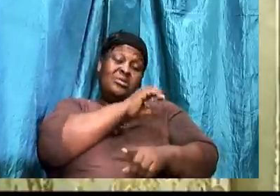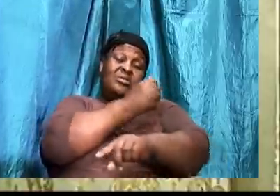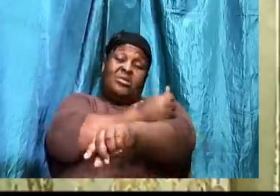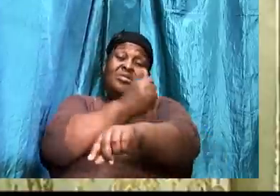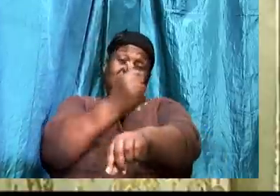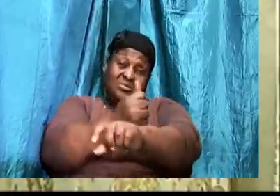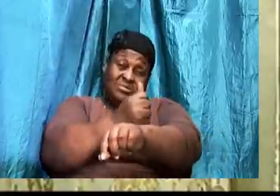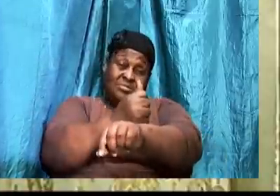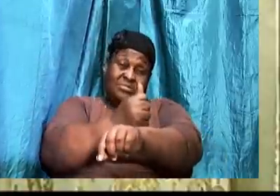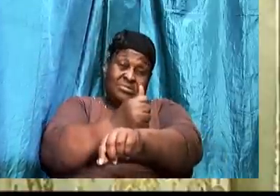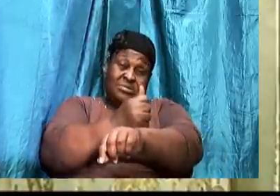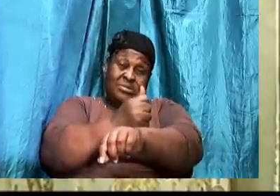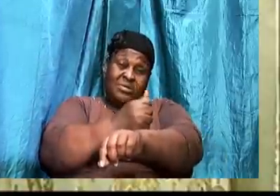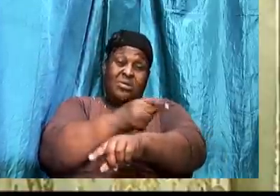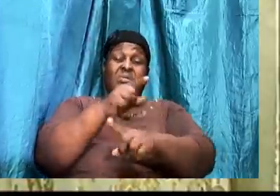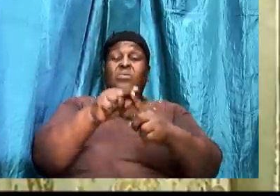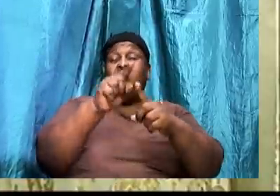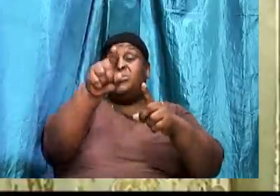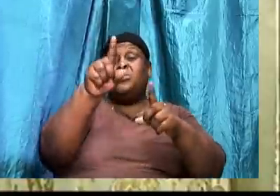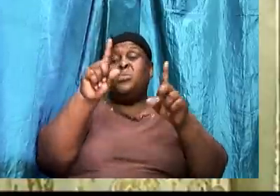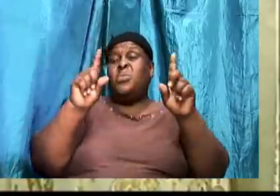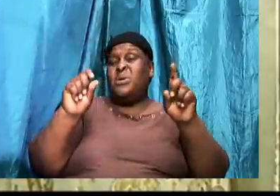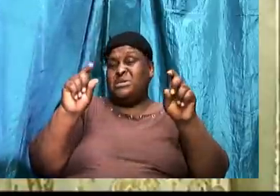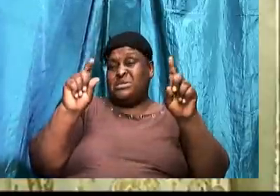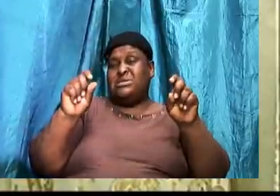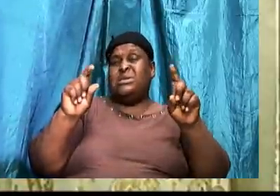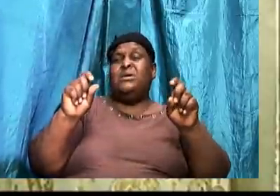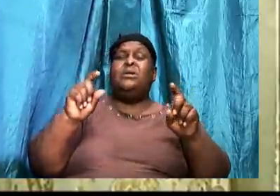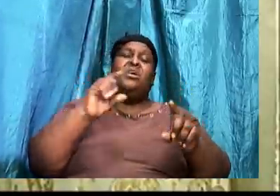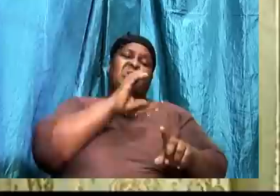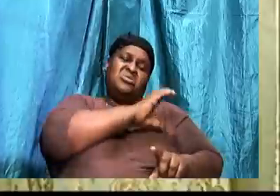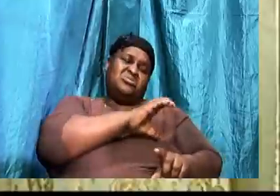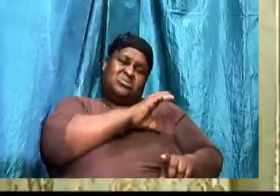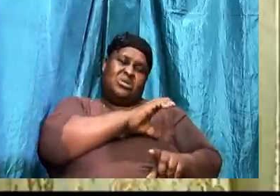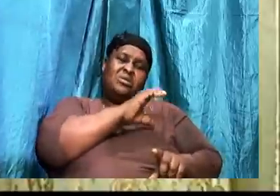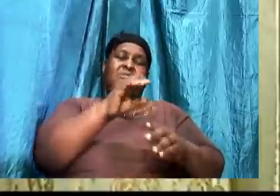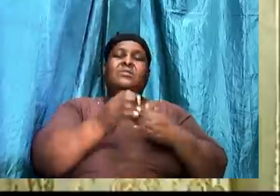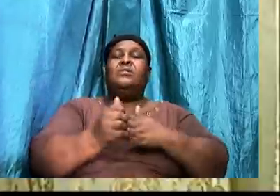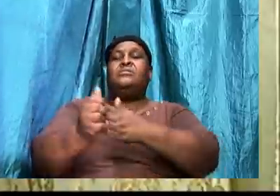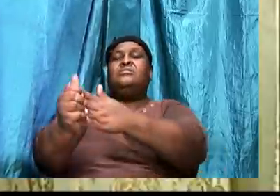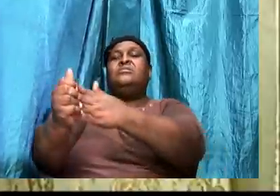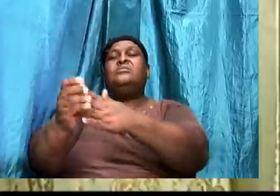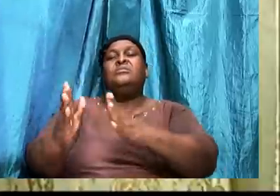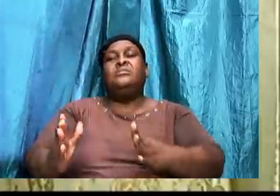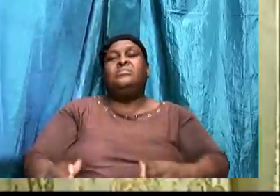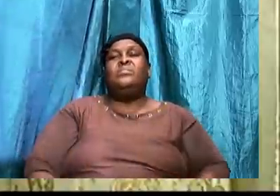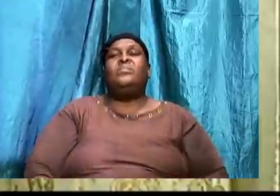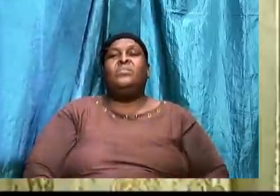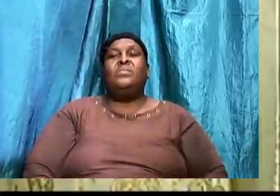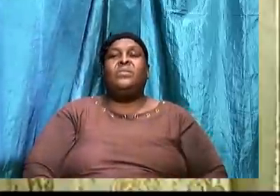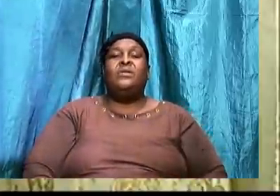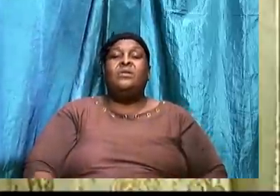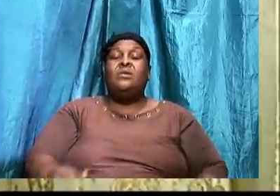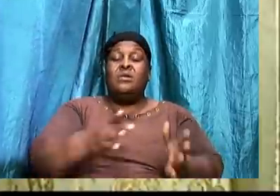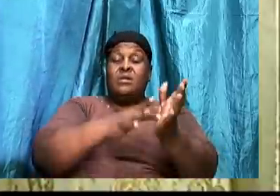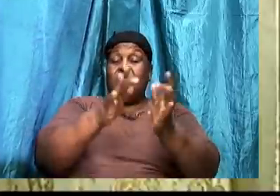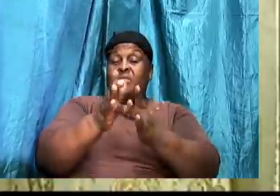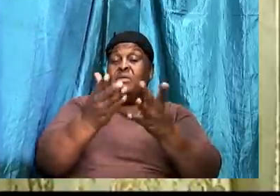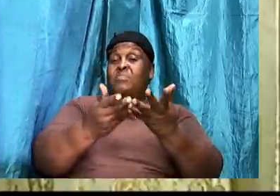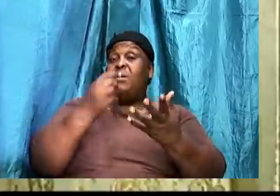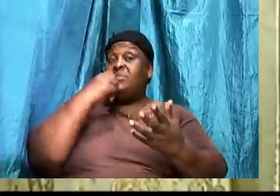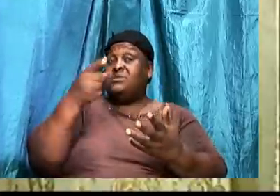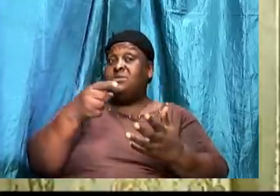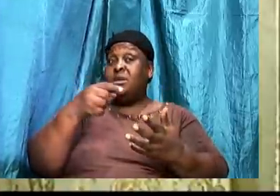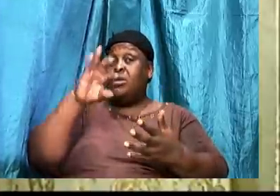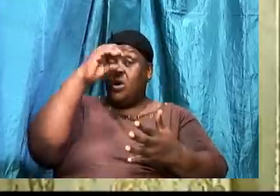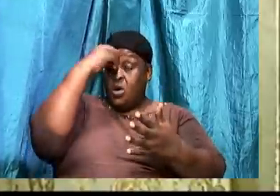The word of God. When you question. When you challenge the leader. Because. The Bible did say. Obey them. That have the rule over you.